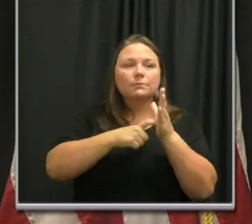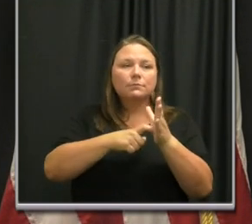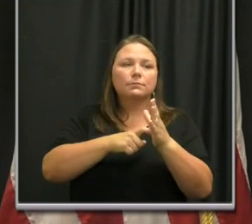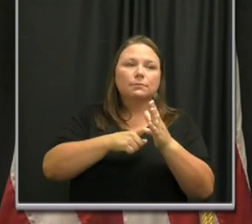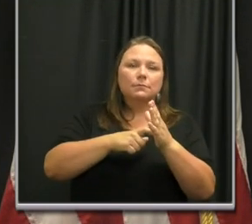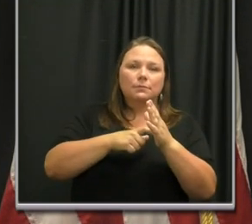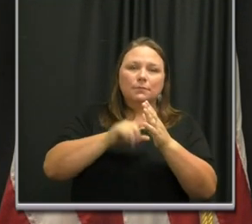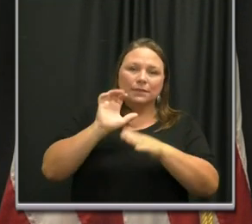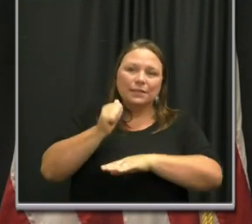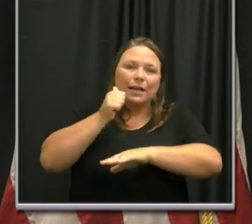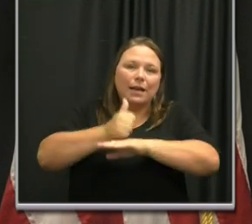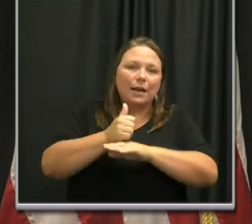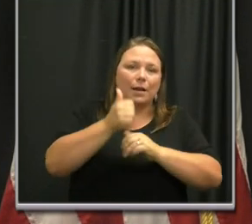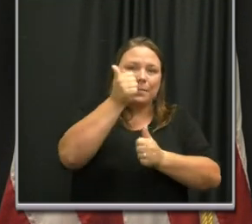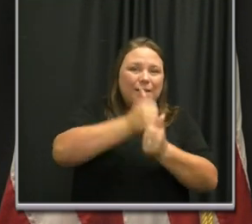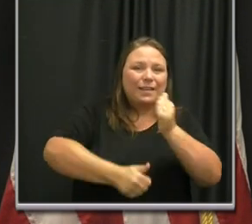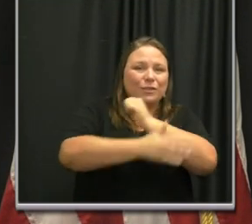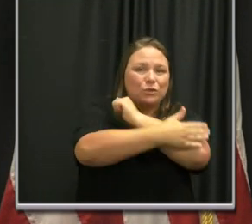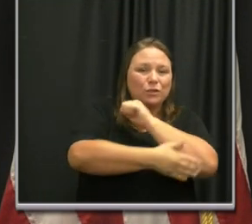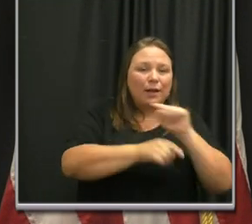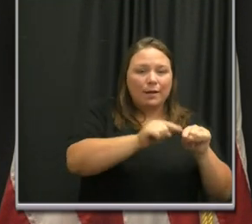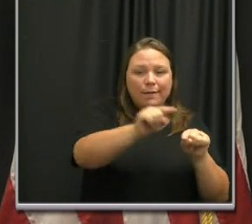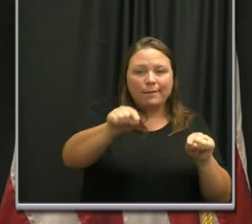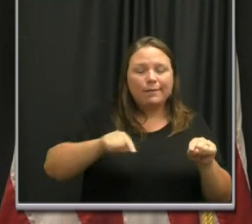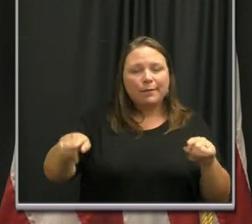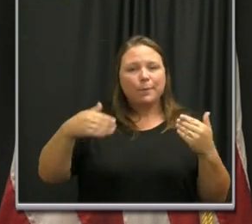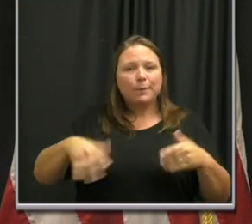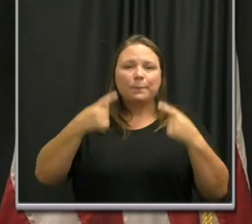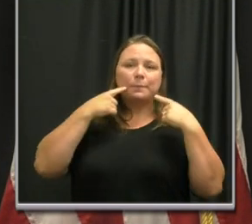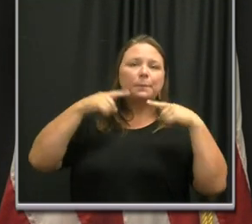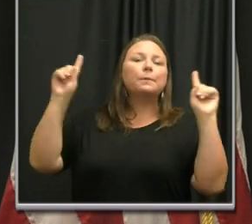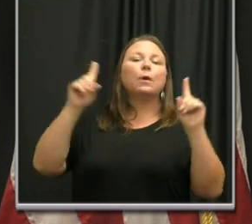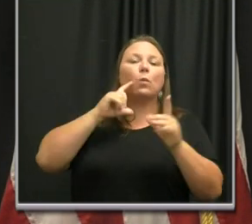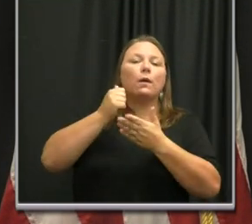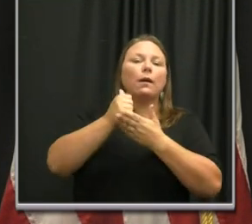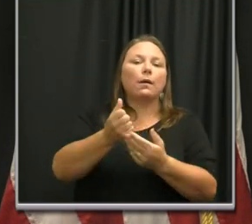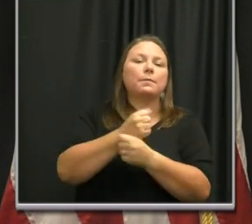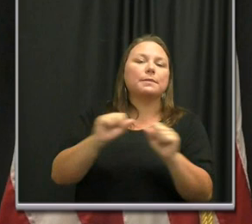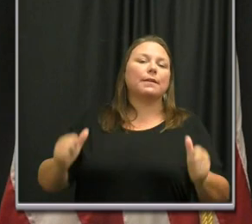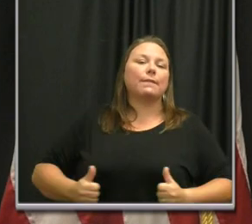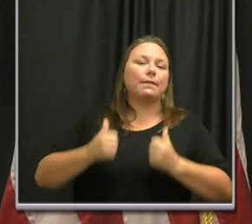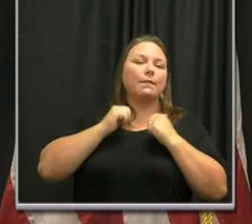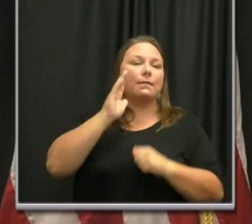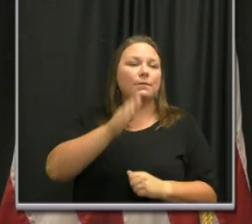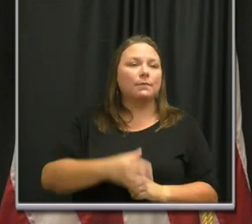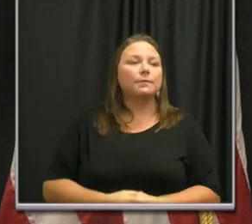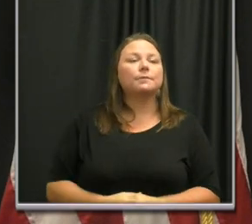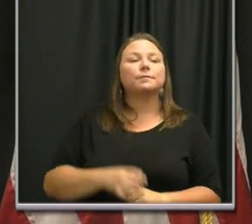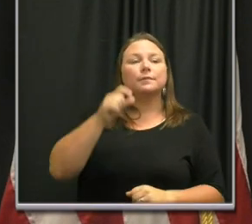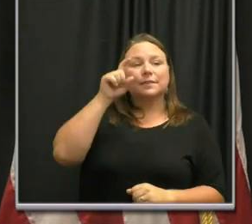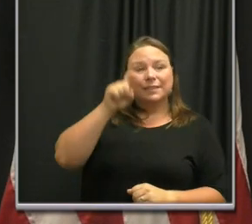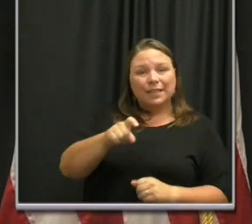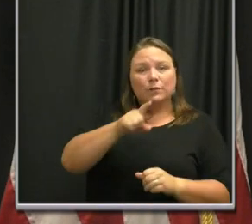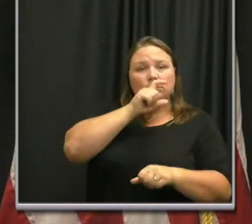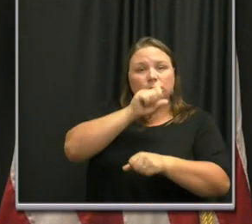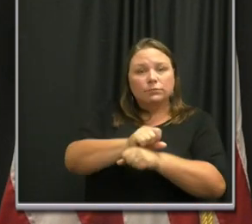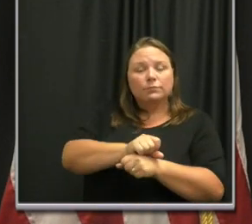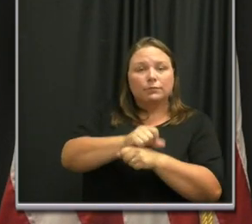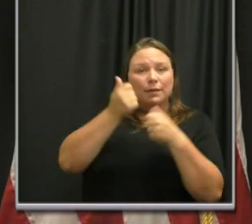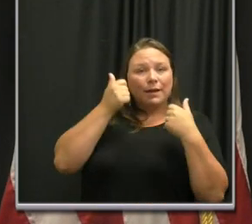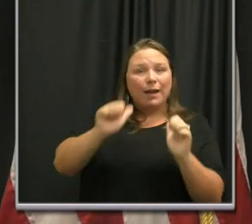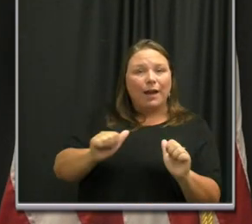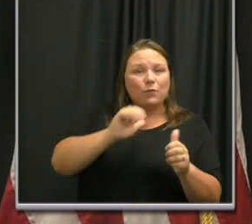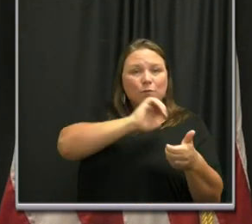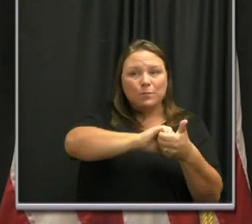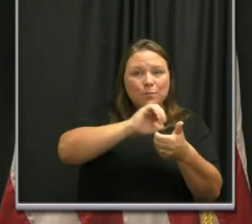county by county is a major achievement, and it will save lives. We need a concerted effort with our partners